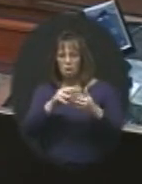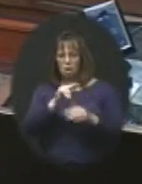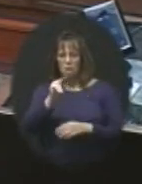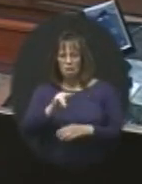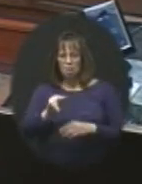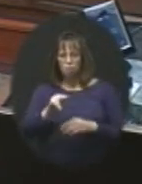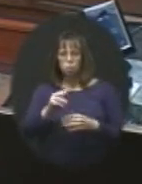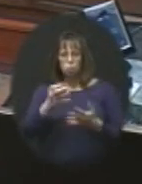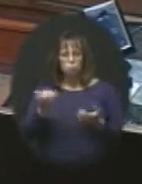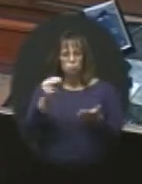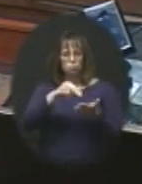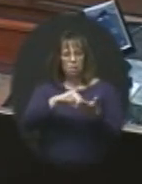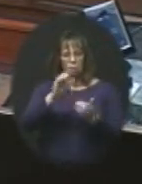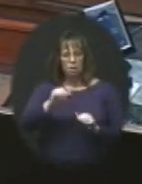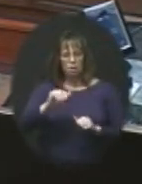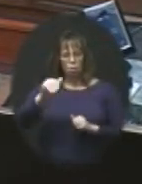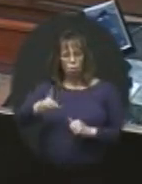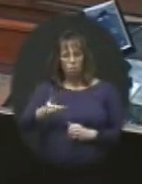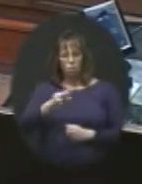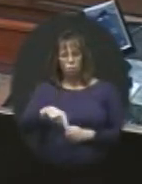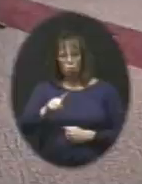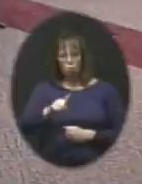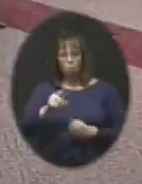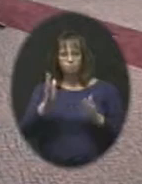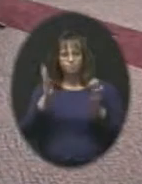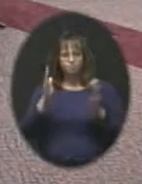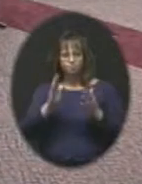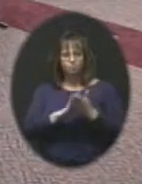rise so we can welcome you? Thank you.